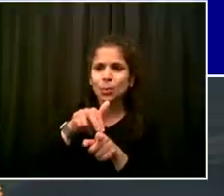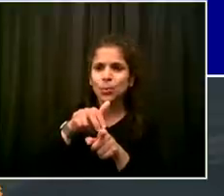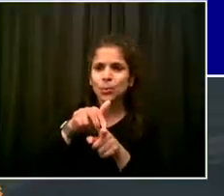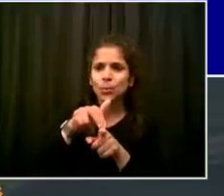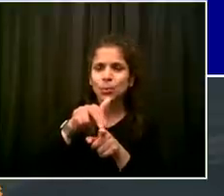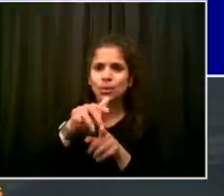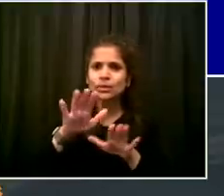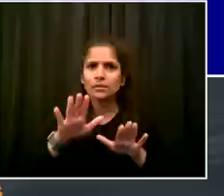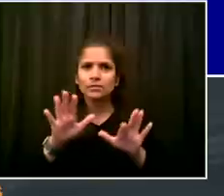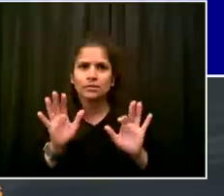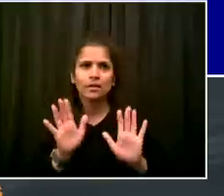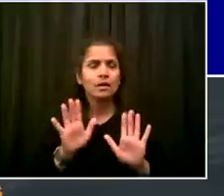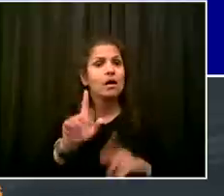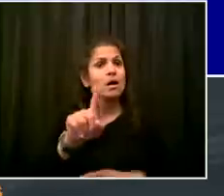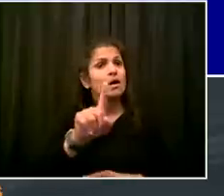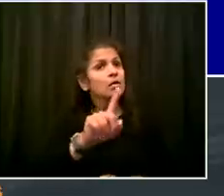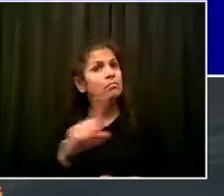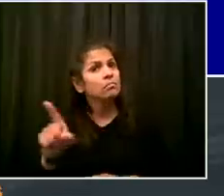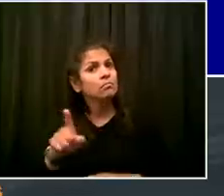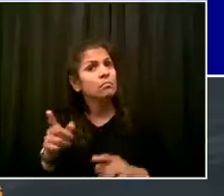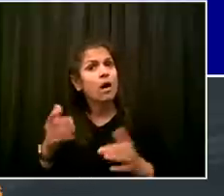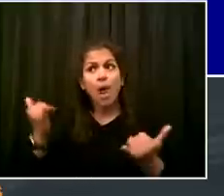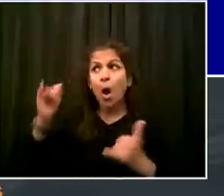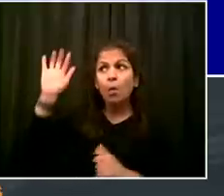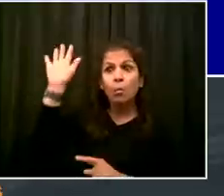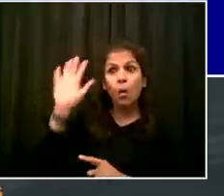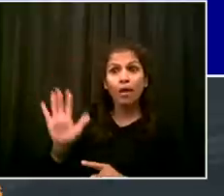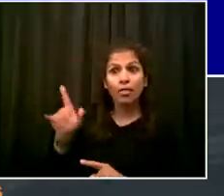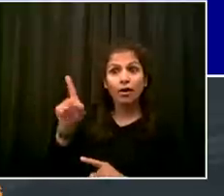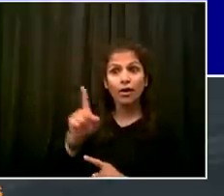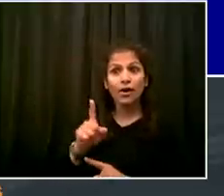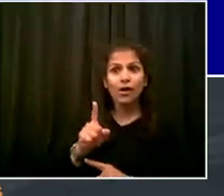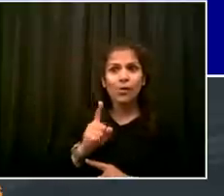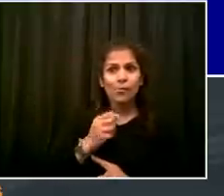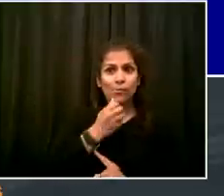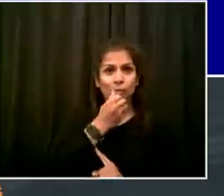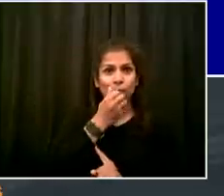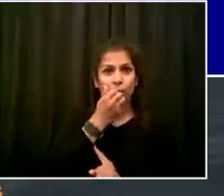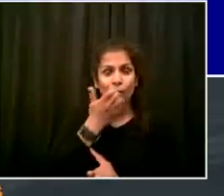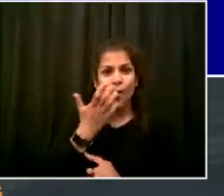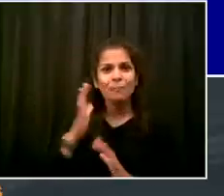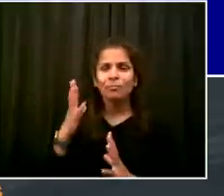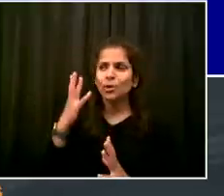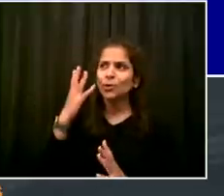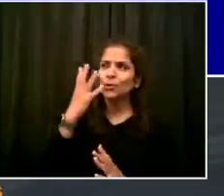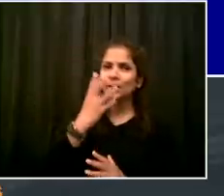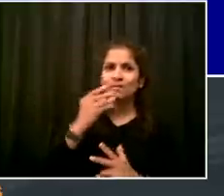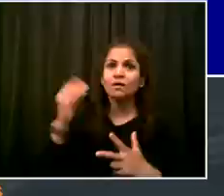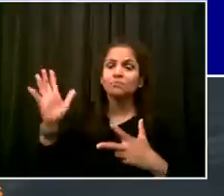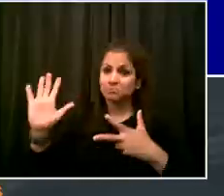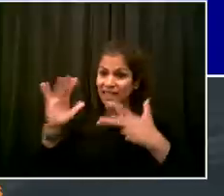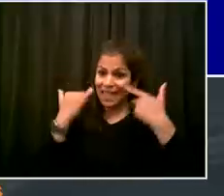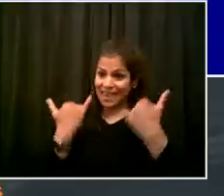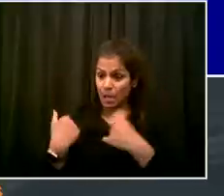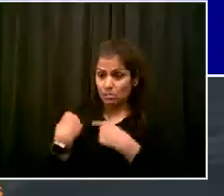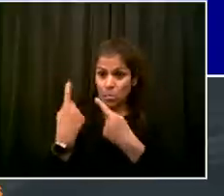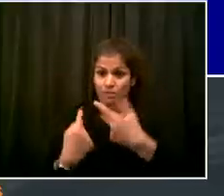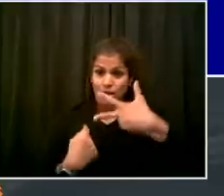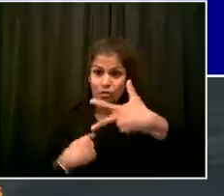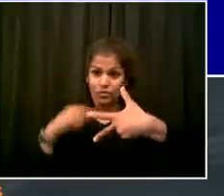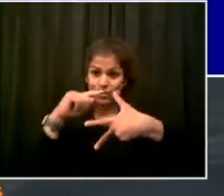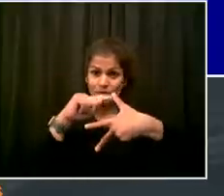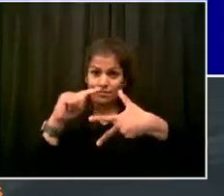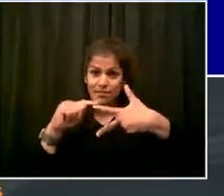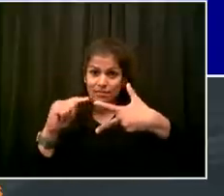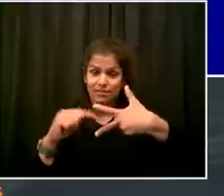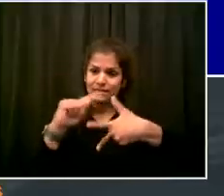And a lot of that is good. That means we're moving in the right direction. But it also means that a lot of the patterns of life will start to restore. And